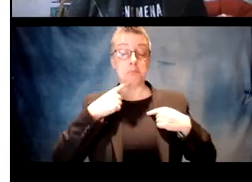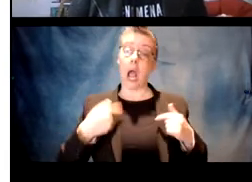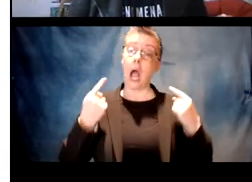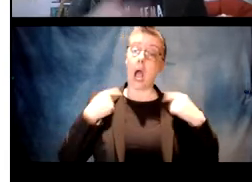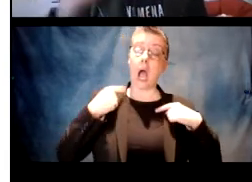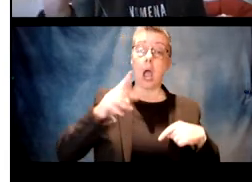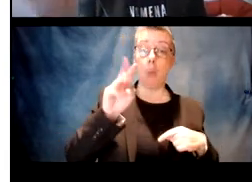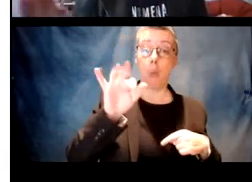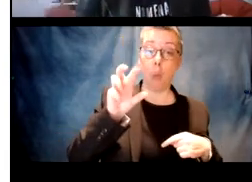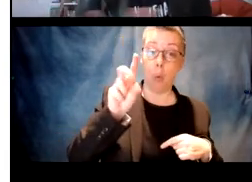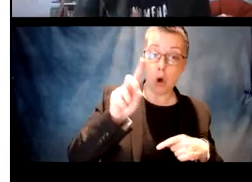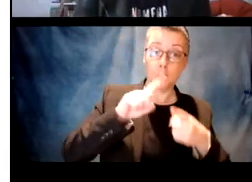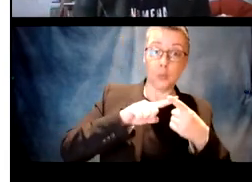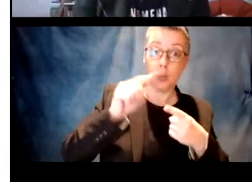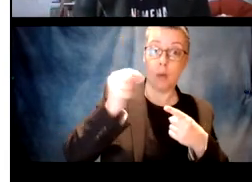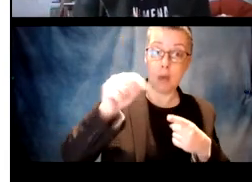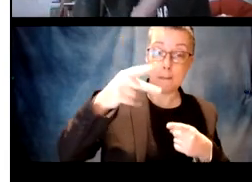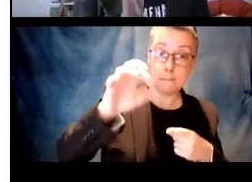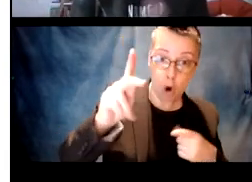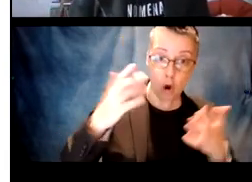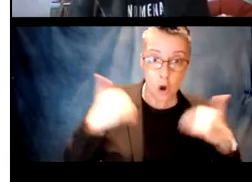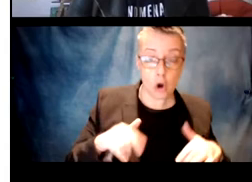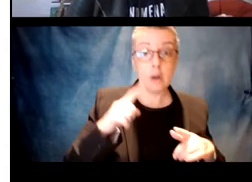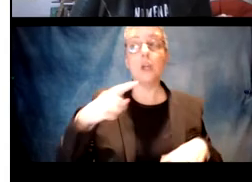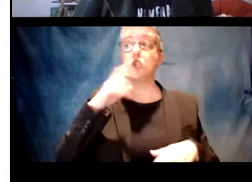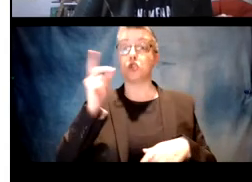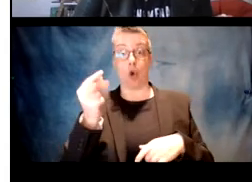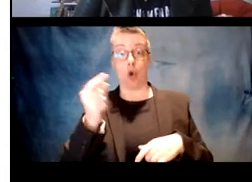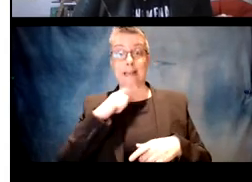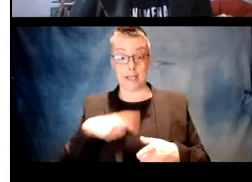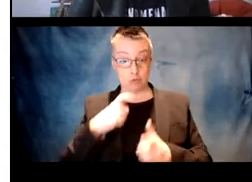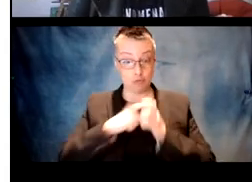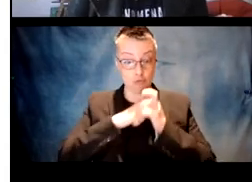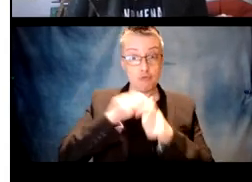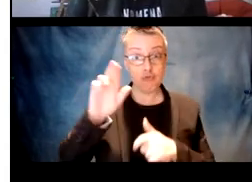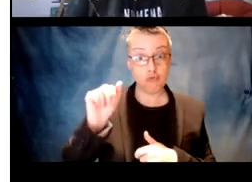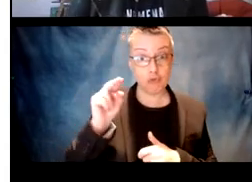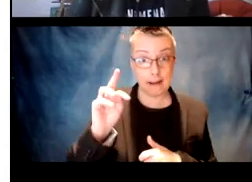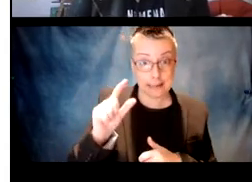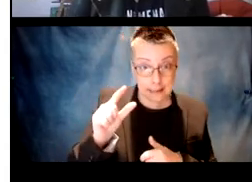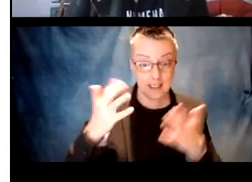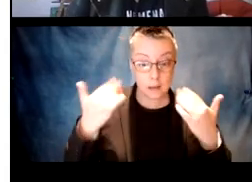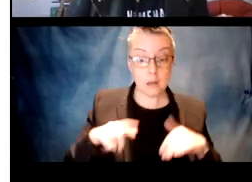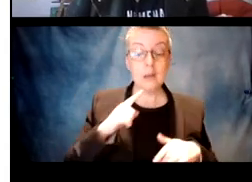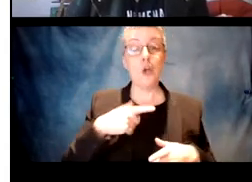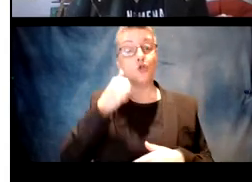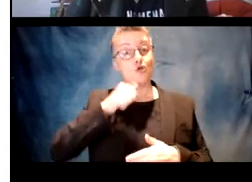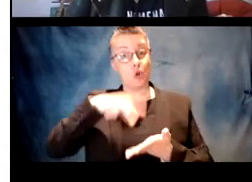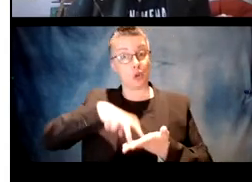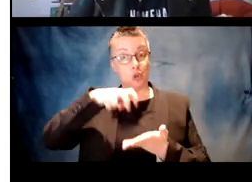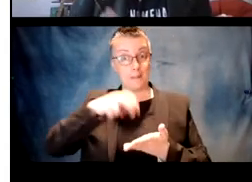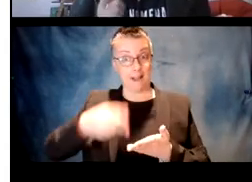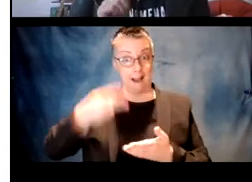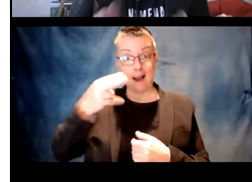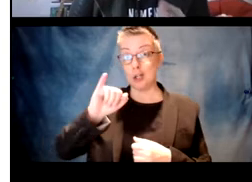distributional context. So they hear sentences like I walk to the park, the dog is running, the girl jumps high,